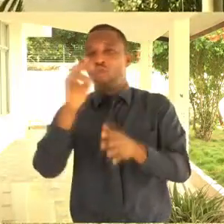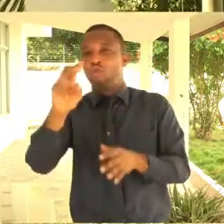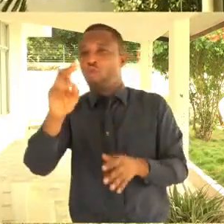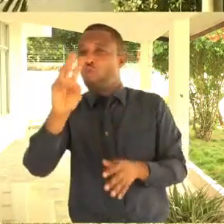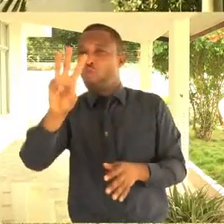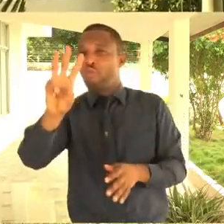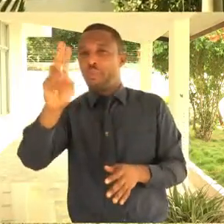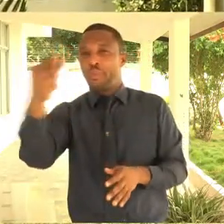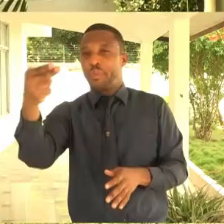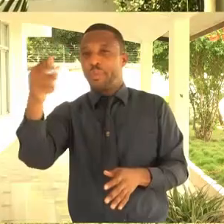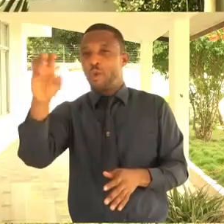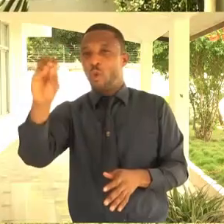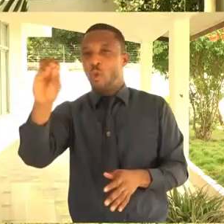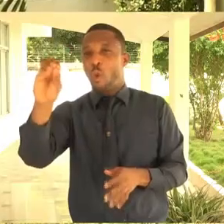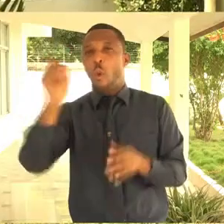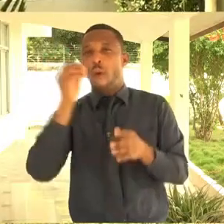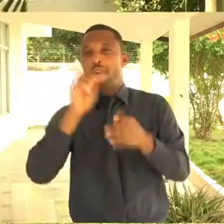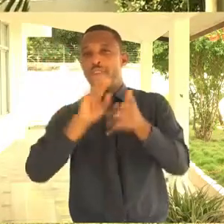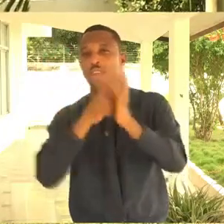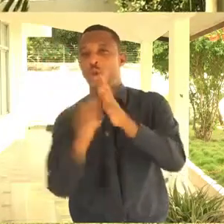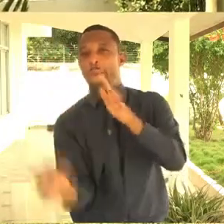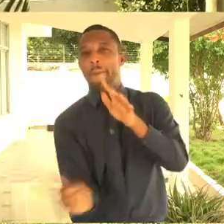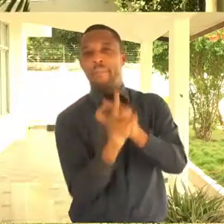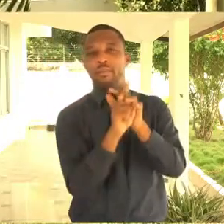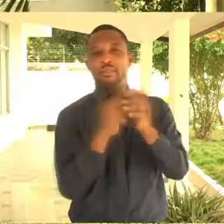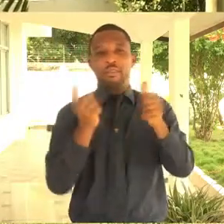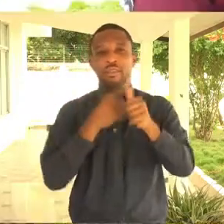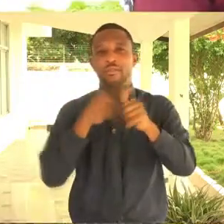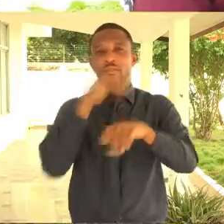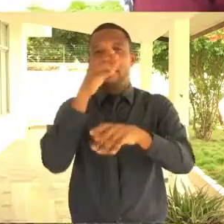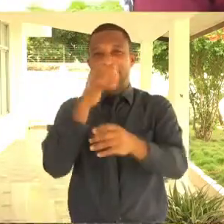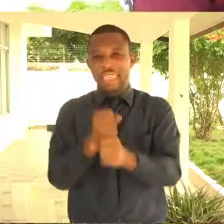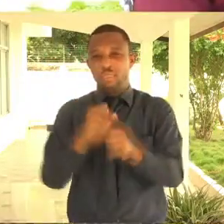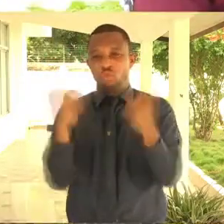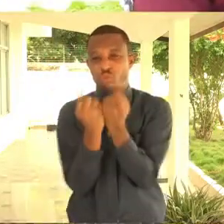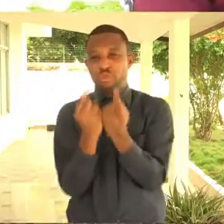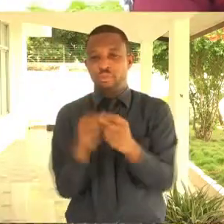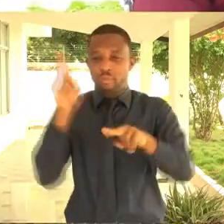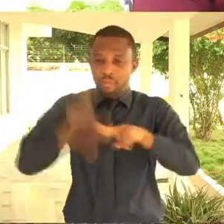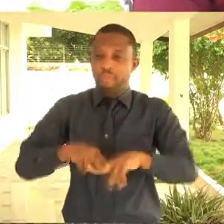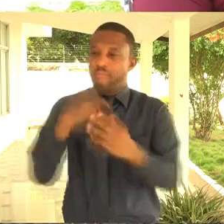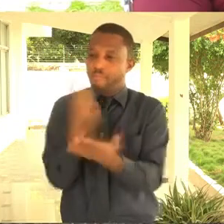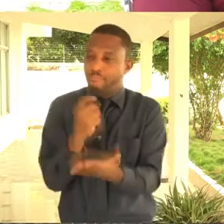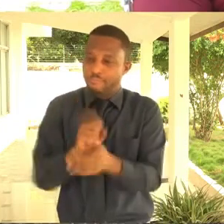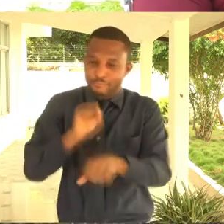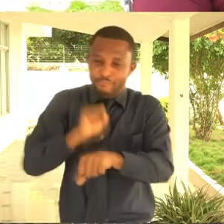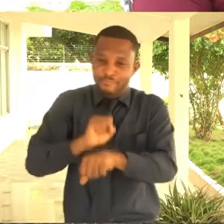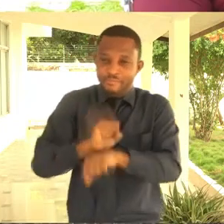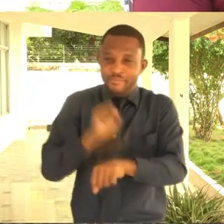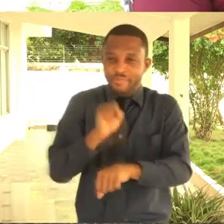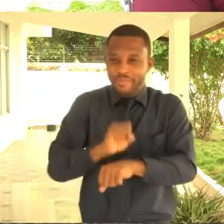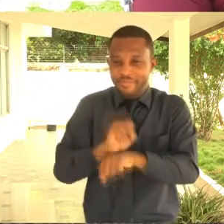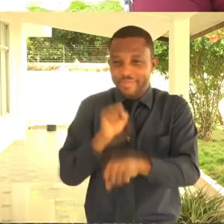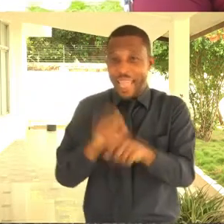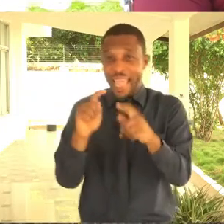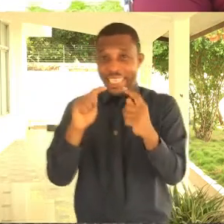on COVID-19 education, then we have a team that works on that video. And that team members,